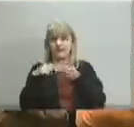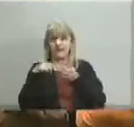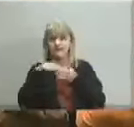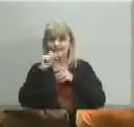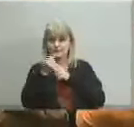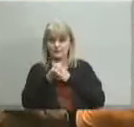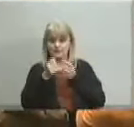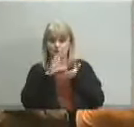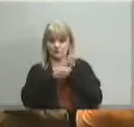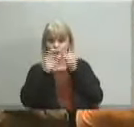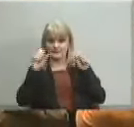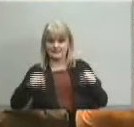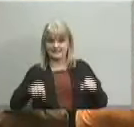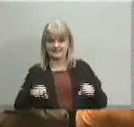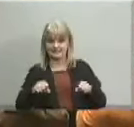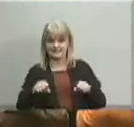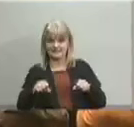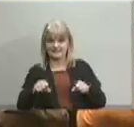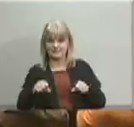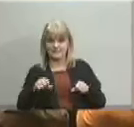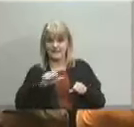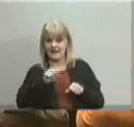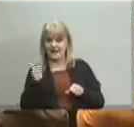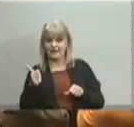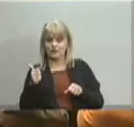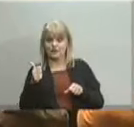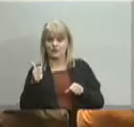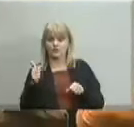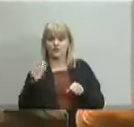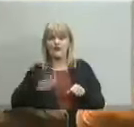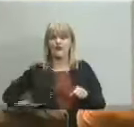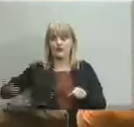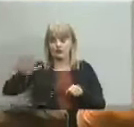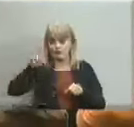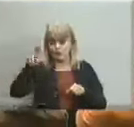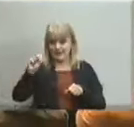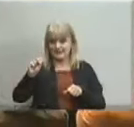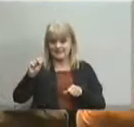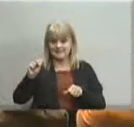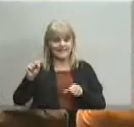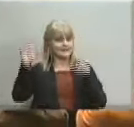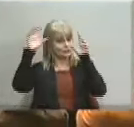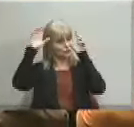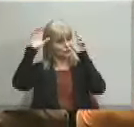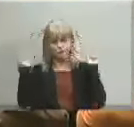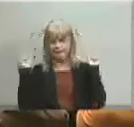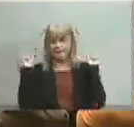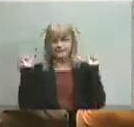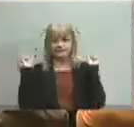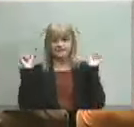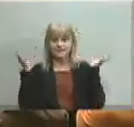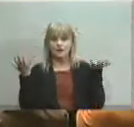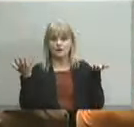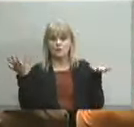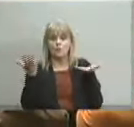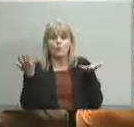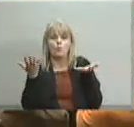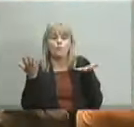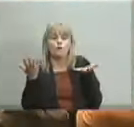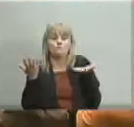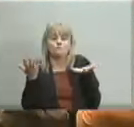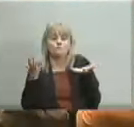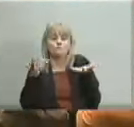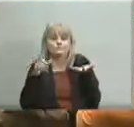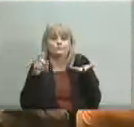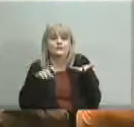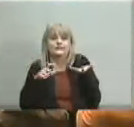this school system our school systems in other parts of the united states it's the superintendent so what do we need to do to